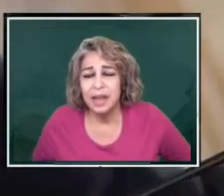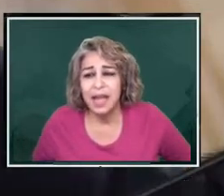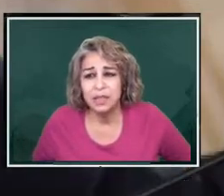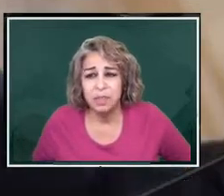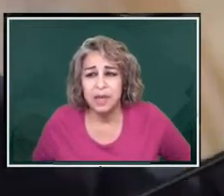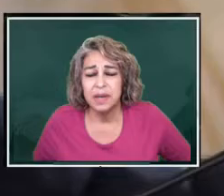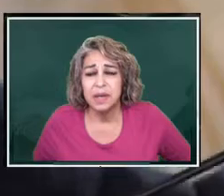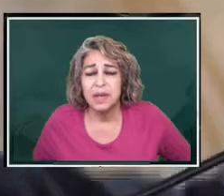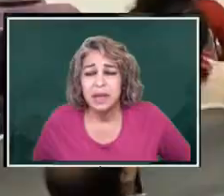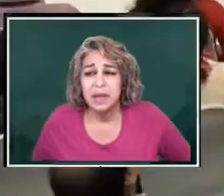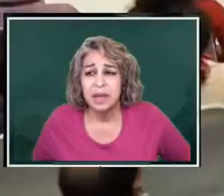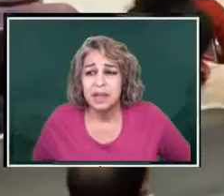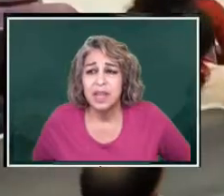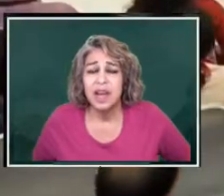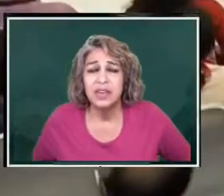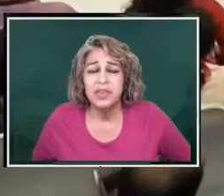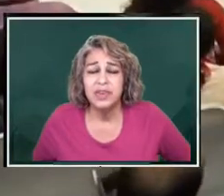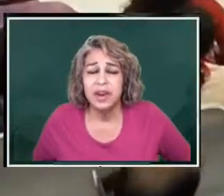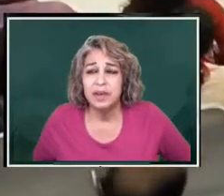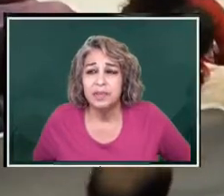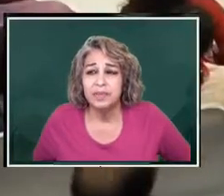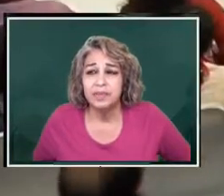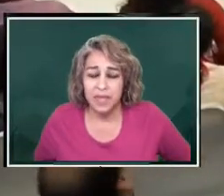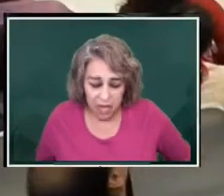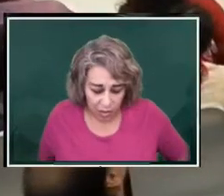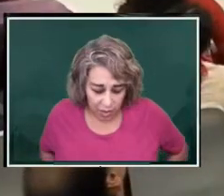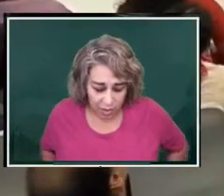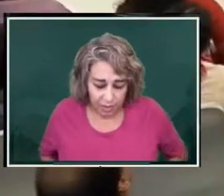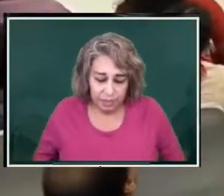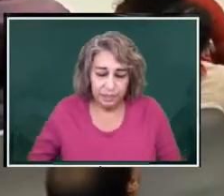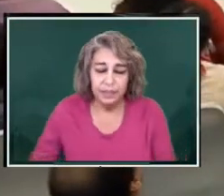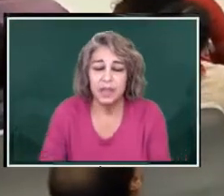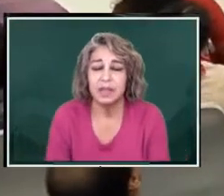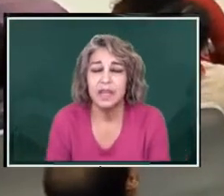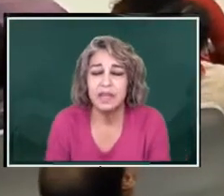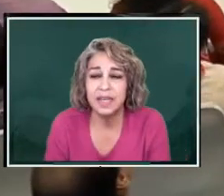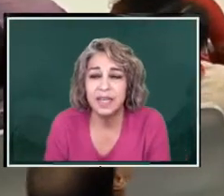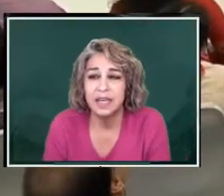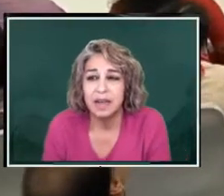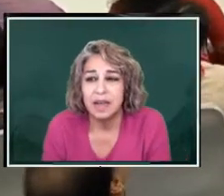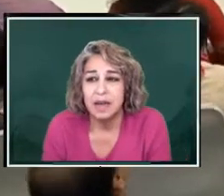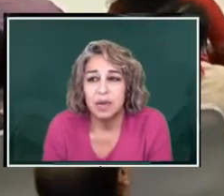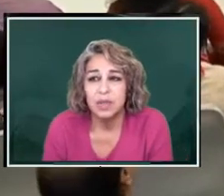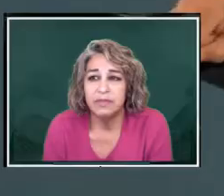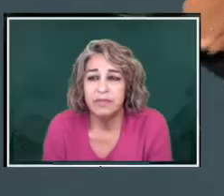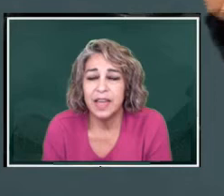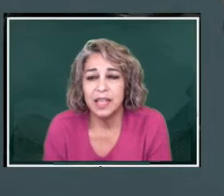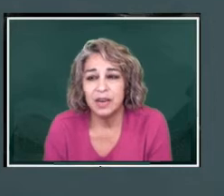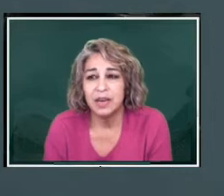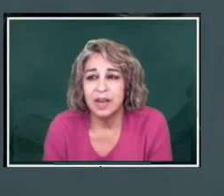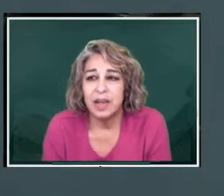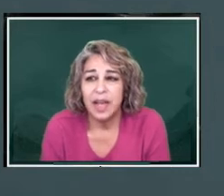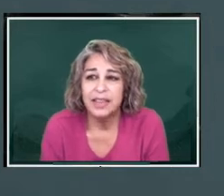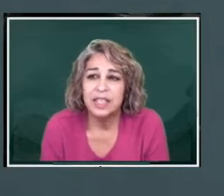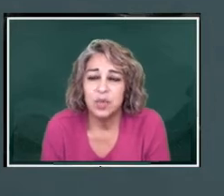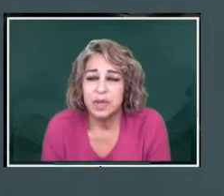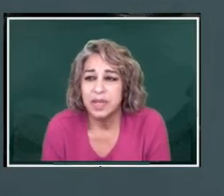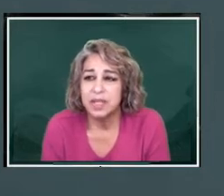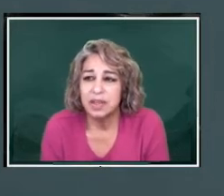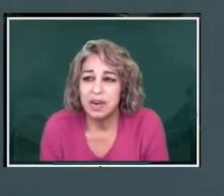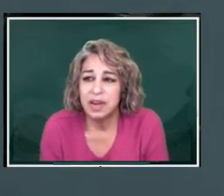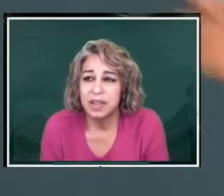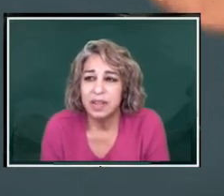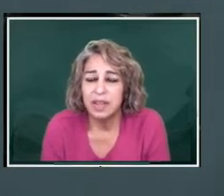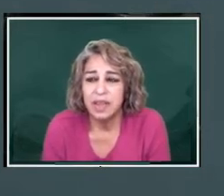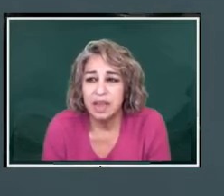the other thing they did was a failure, and that's where